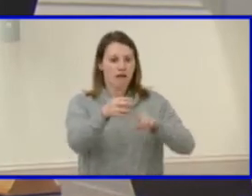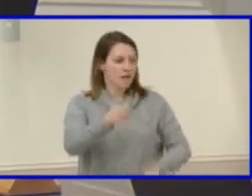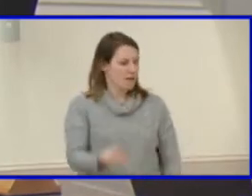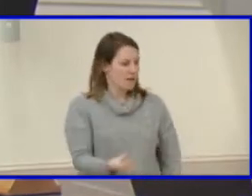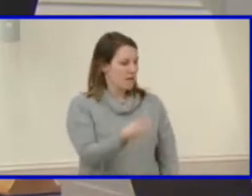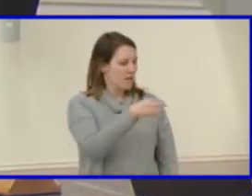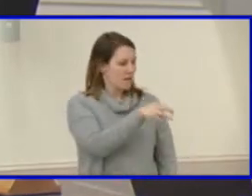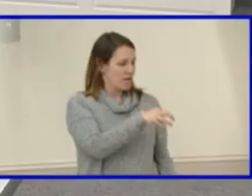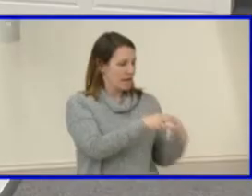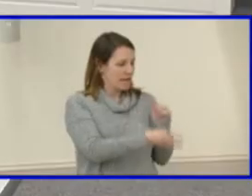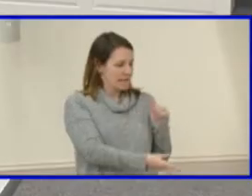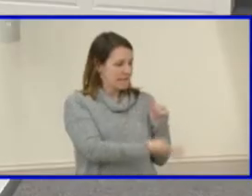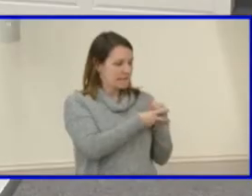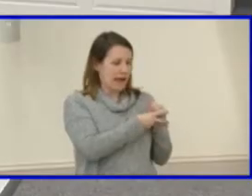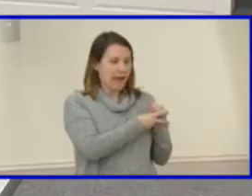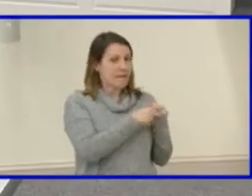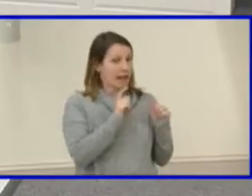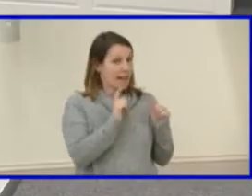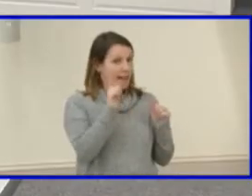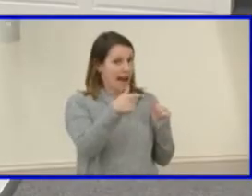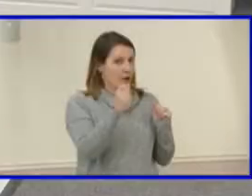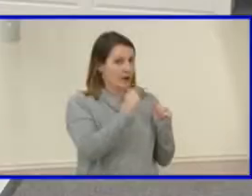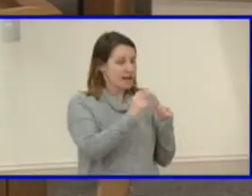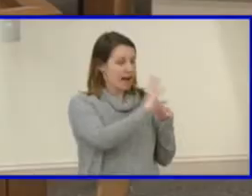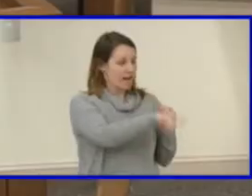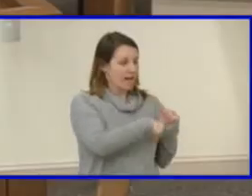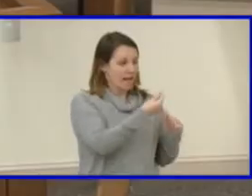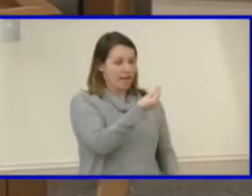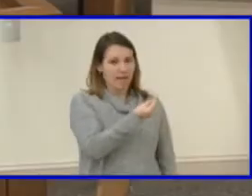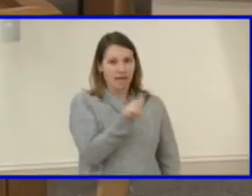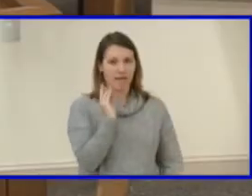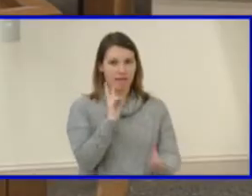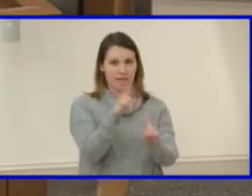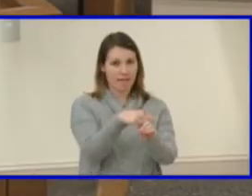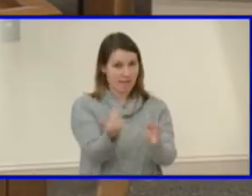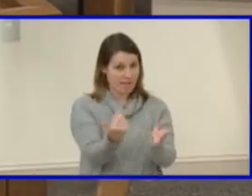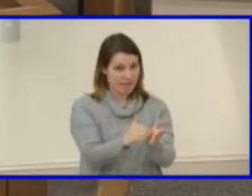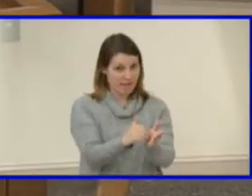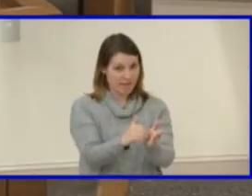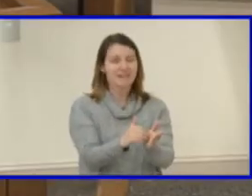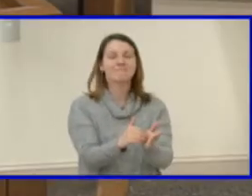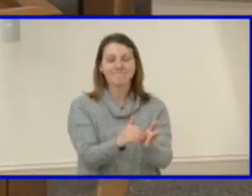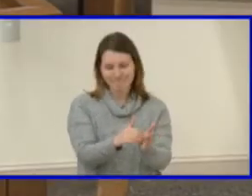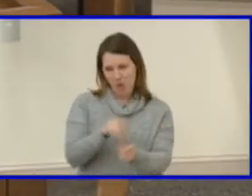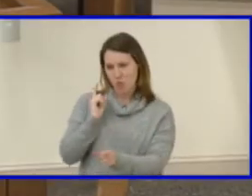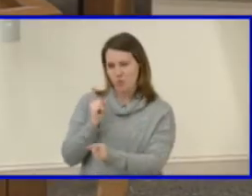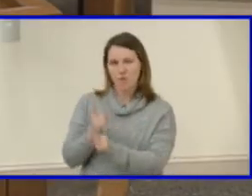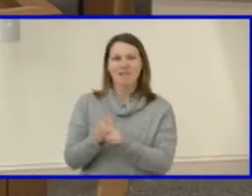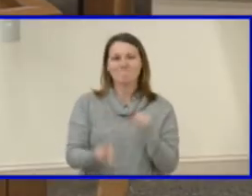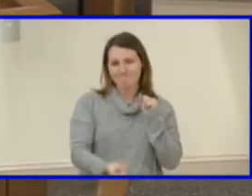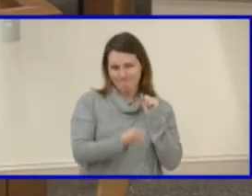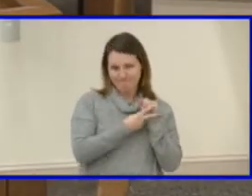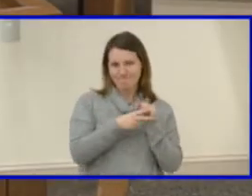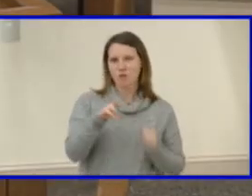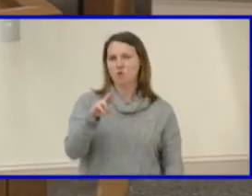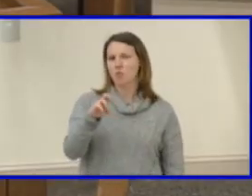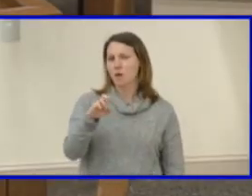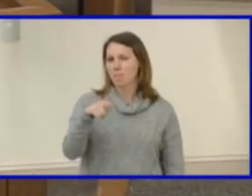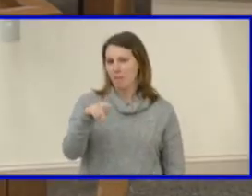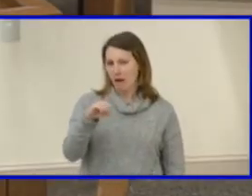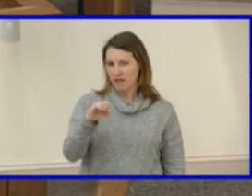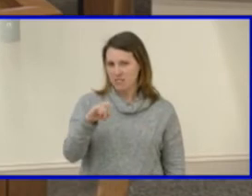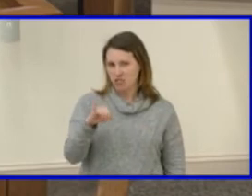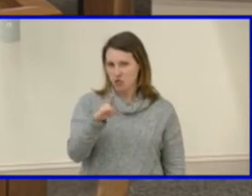through the pilot program again? Correct. They're placed in a kind of a repository. So they are, um, no longer part of our current course